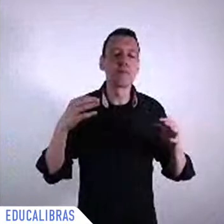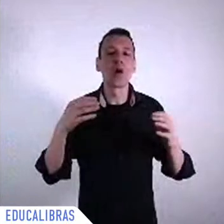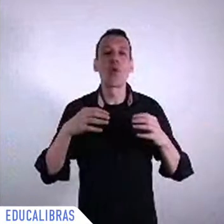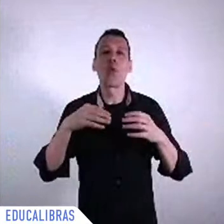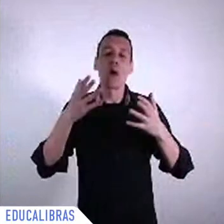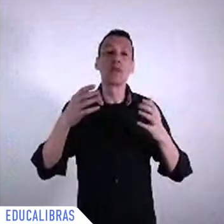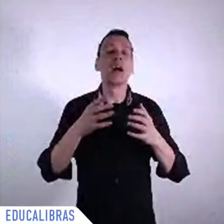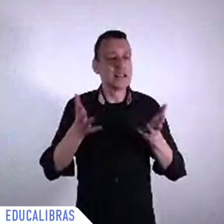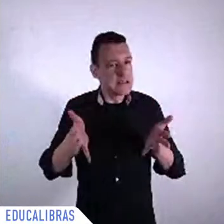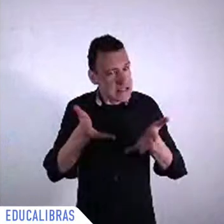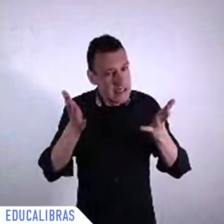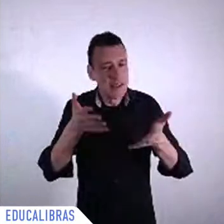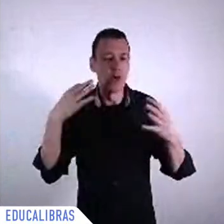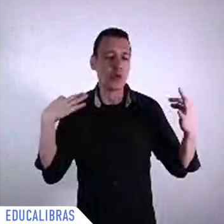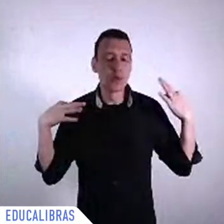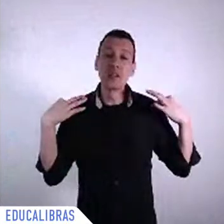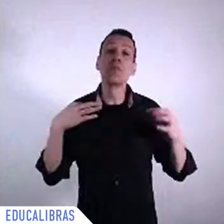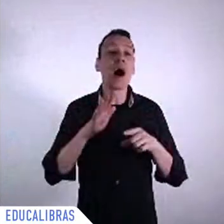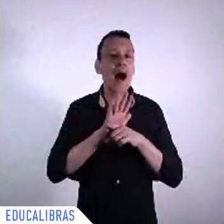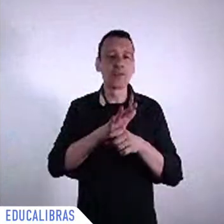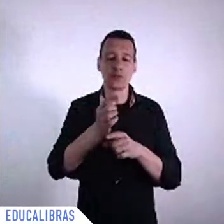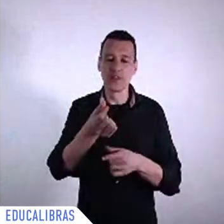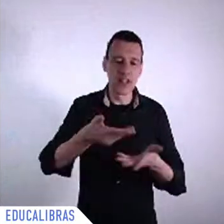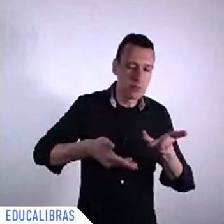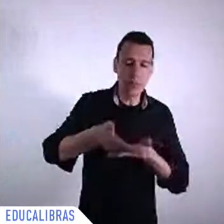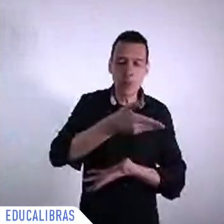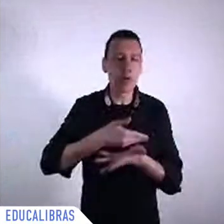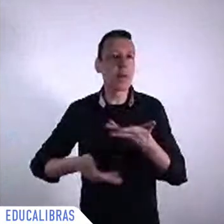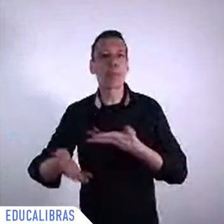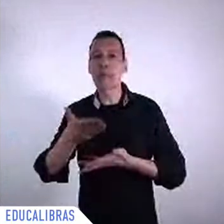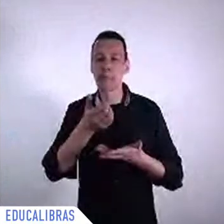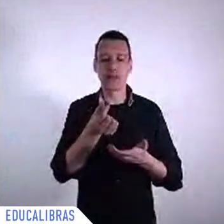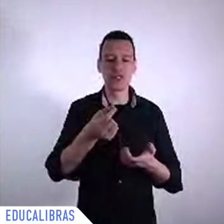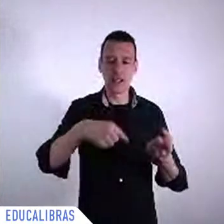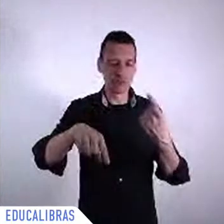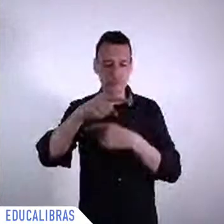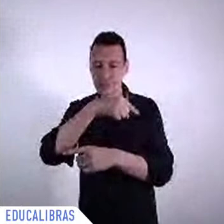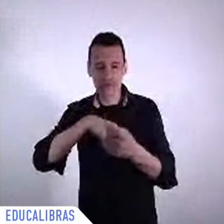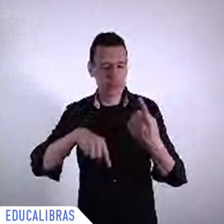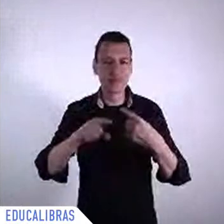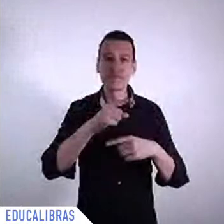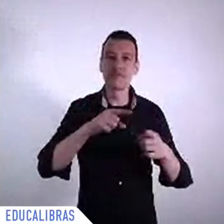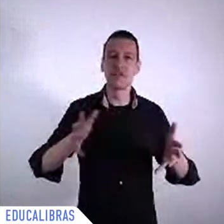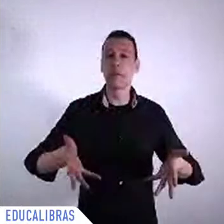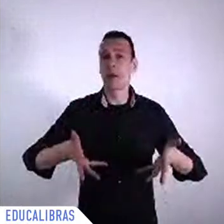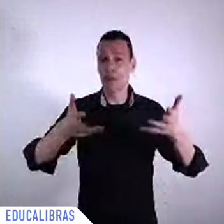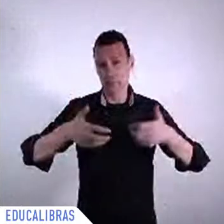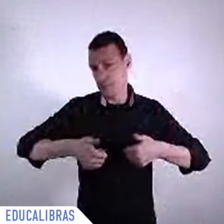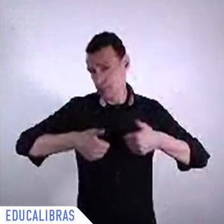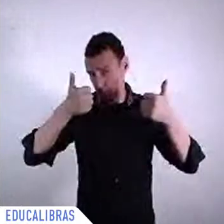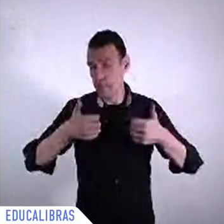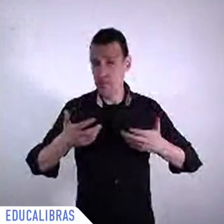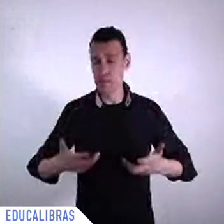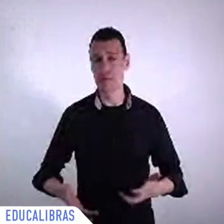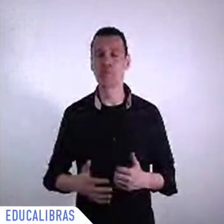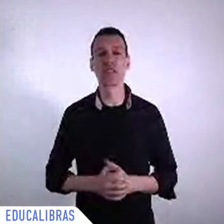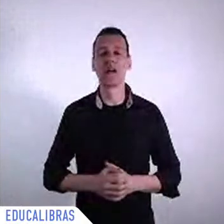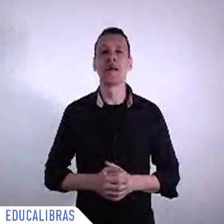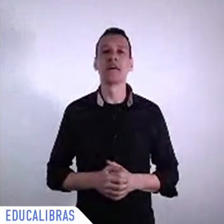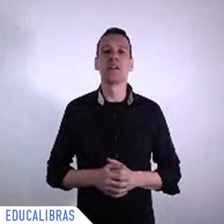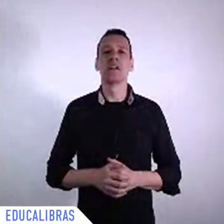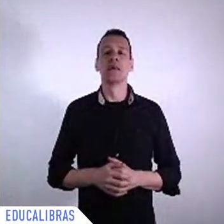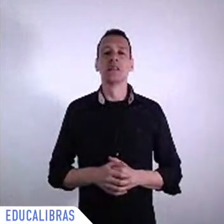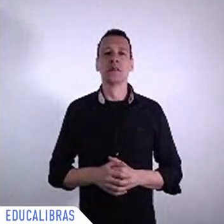sphere I must stress that in Latin America last year a regional agenda was approved it's called the regional